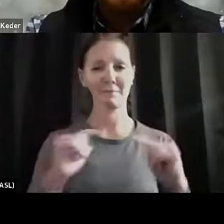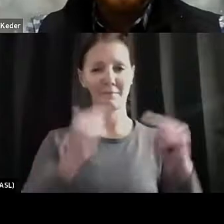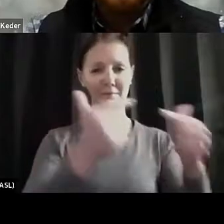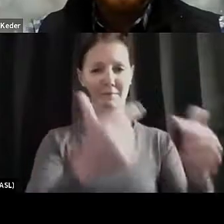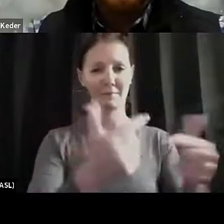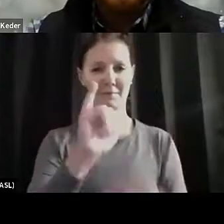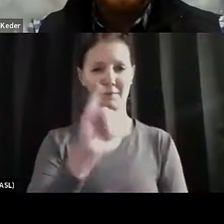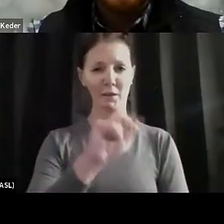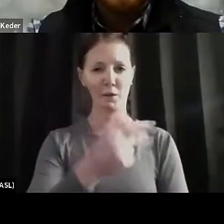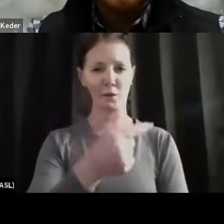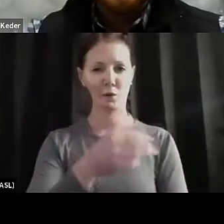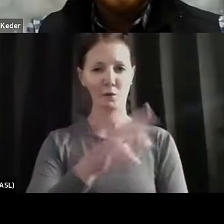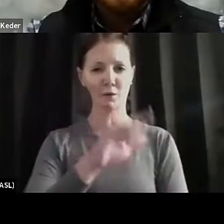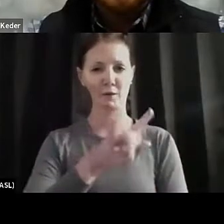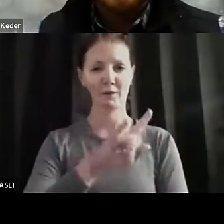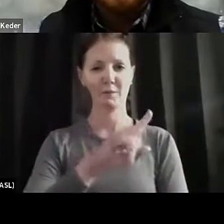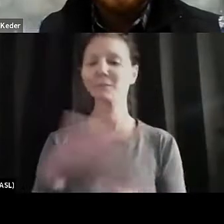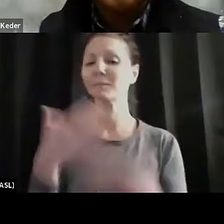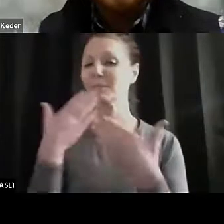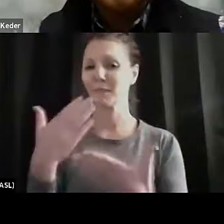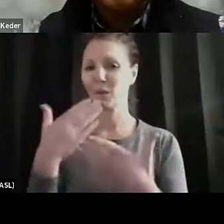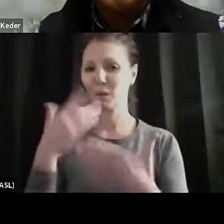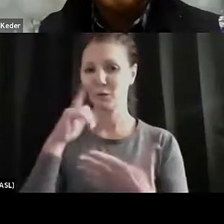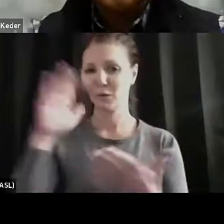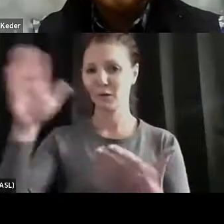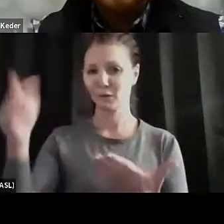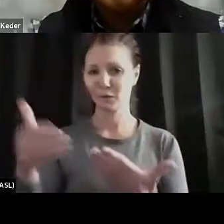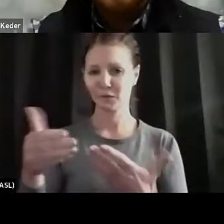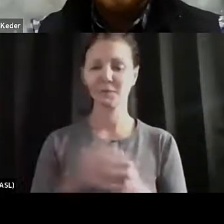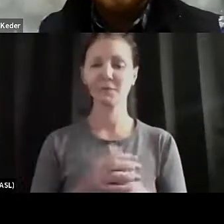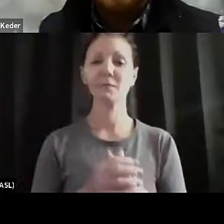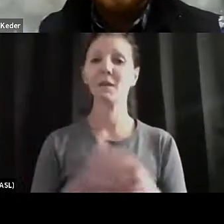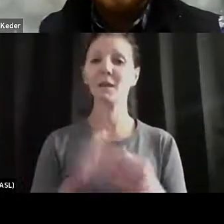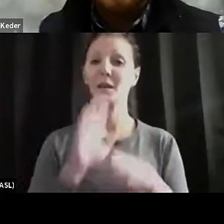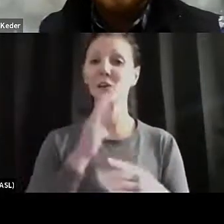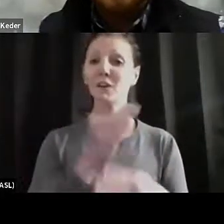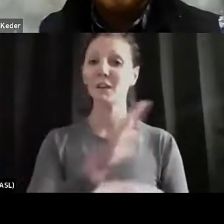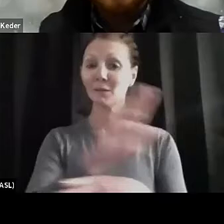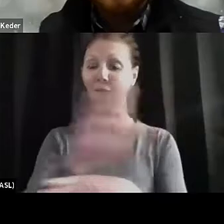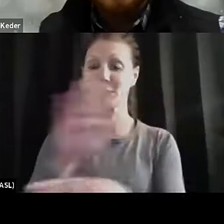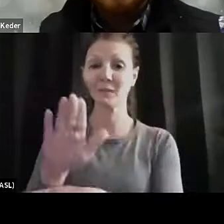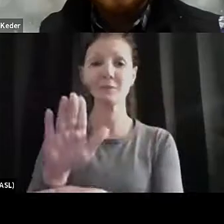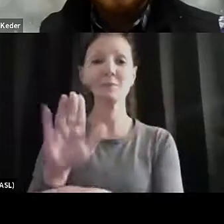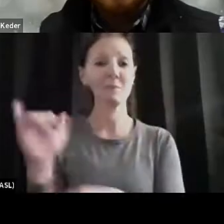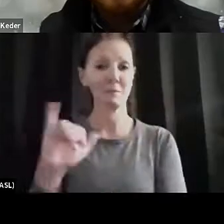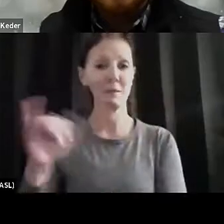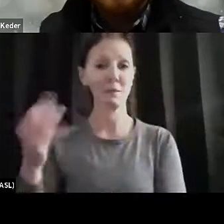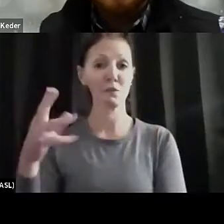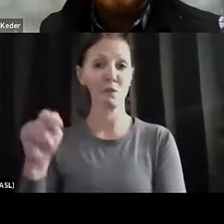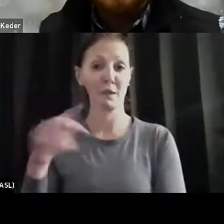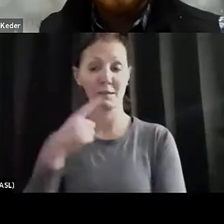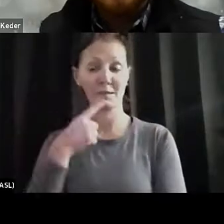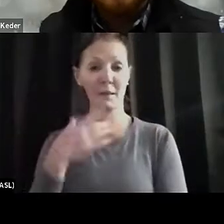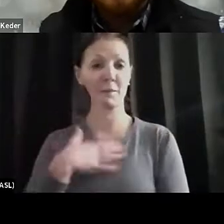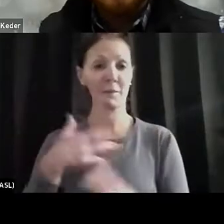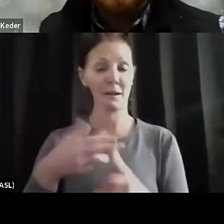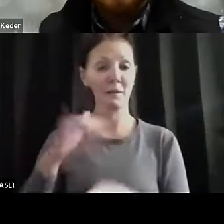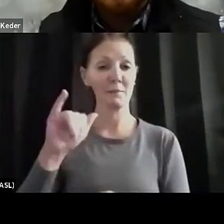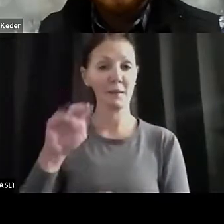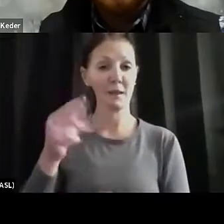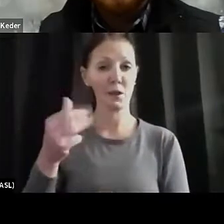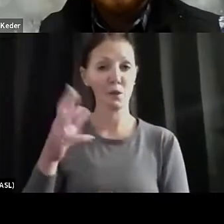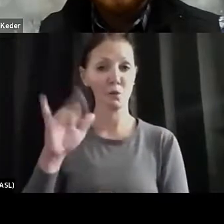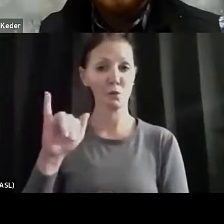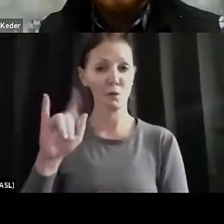you so much for that introduction. Good evening. As John mentioned, my name is Ingrid Kennedy, I want to welcome you